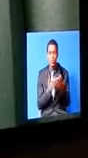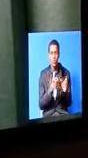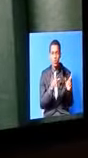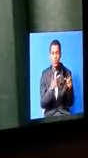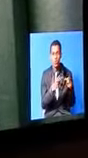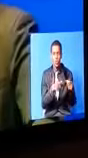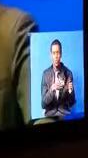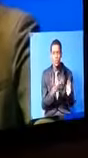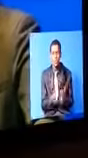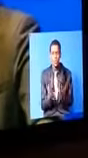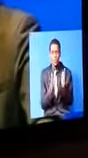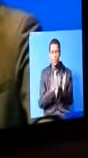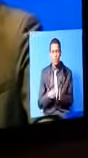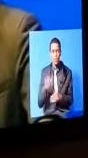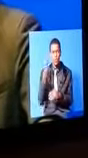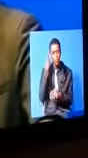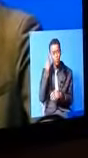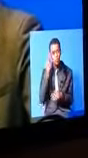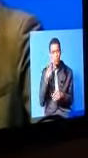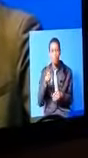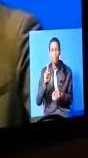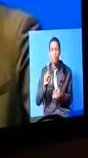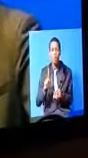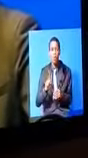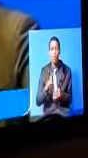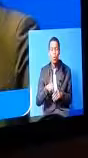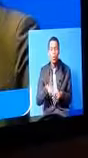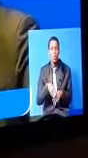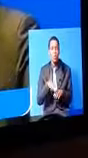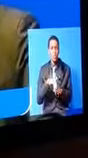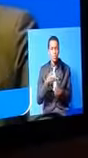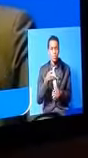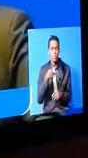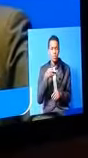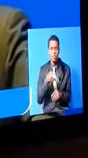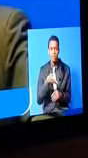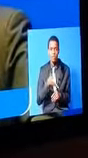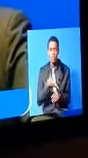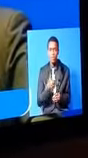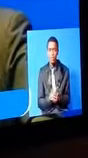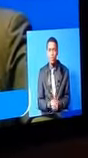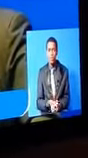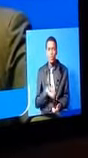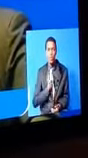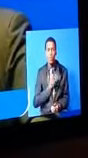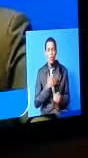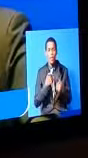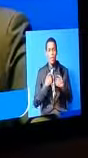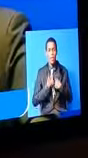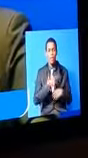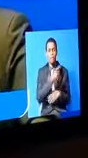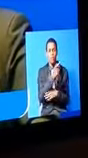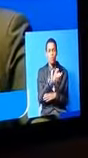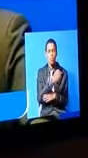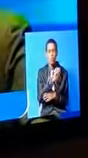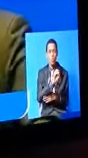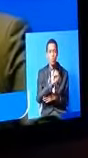revolution. At the heart of Google, at the heart of Facebook, we have a data scientist. And who is a data scientist?